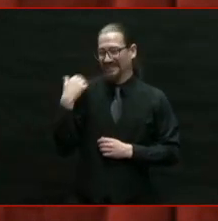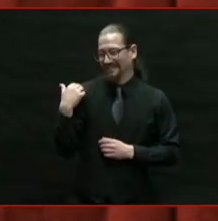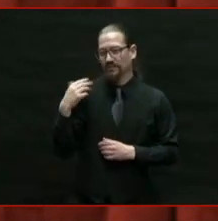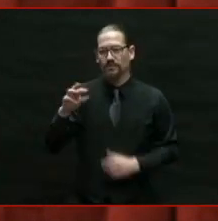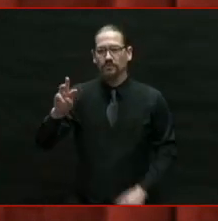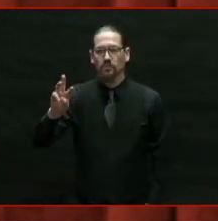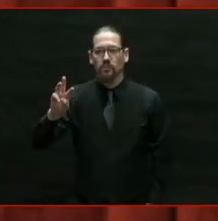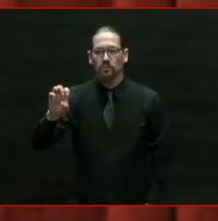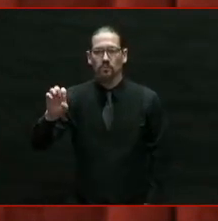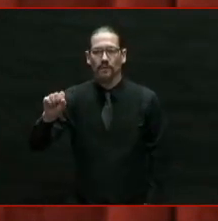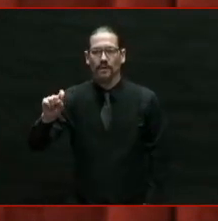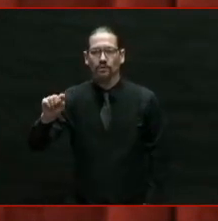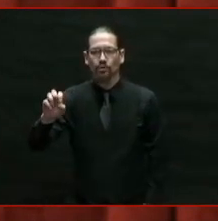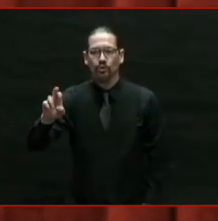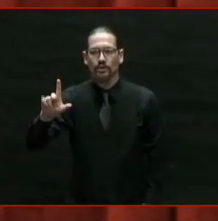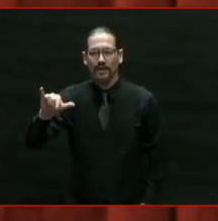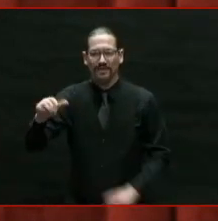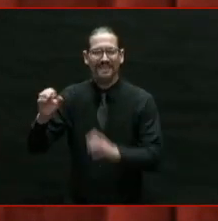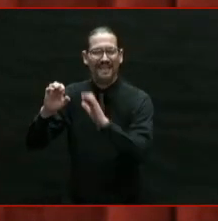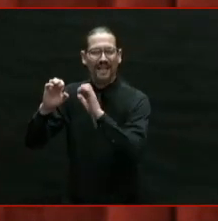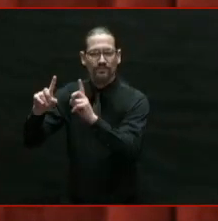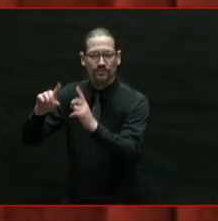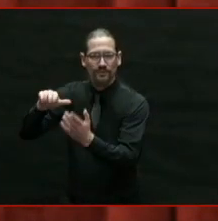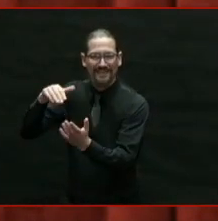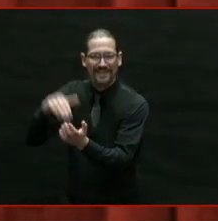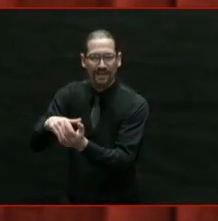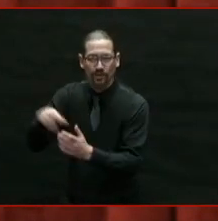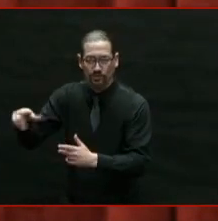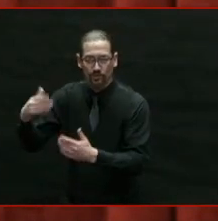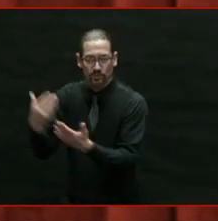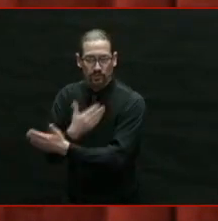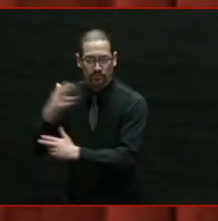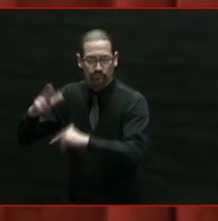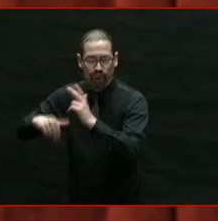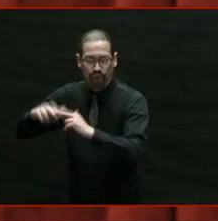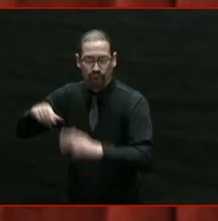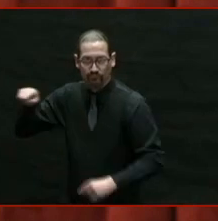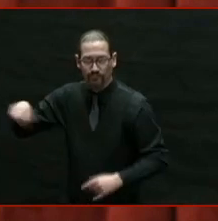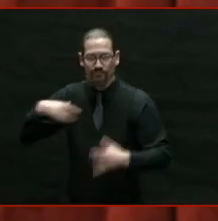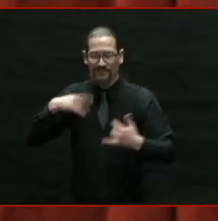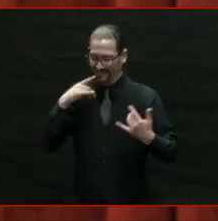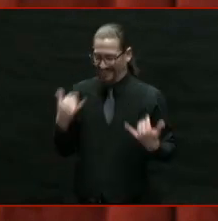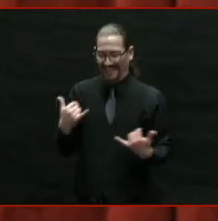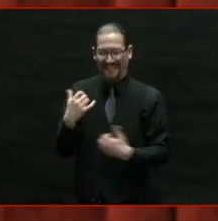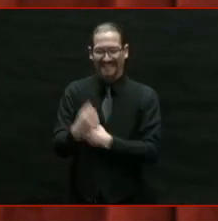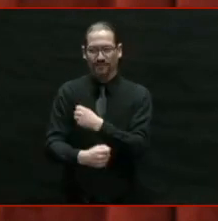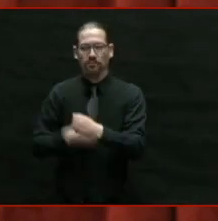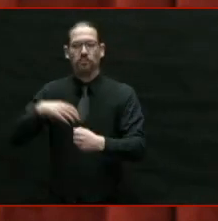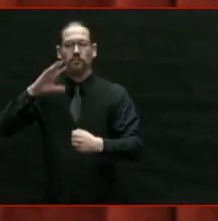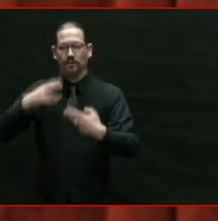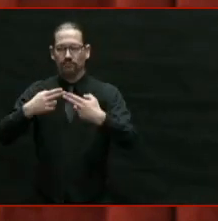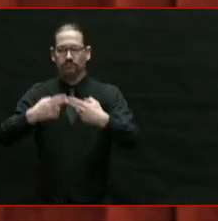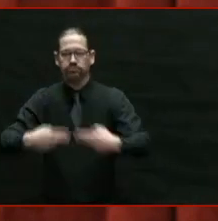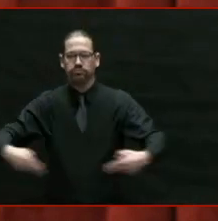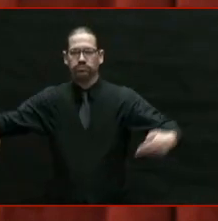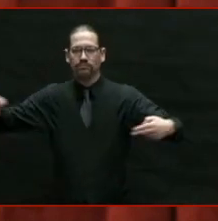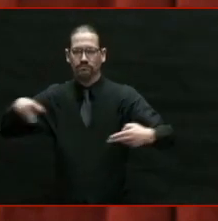we're going to cut the ribbon on another education center in Woonsocket,